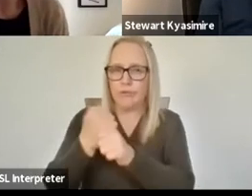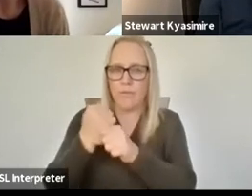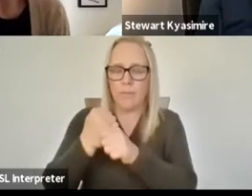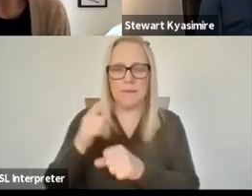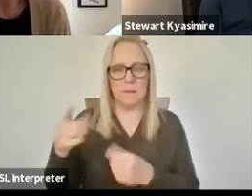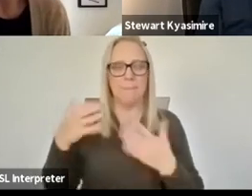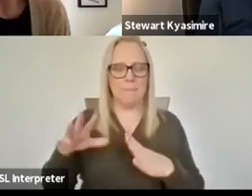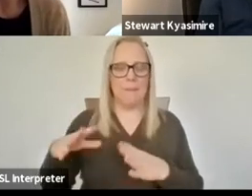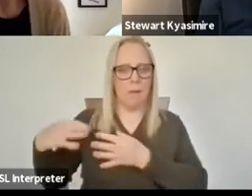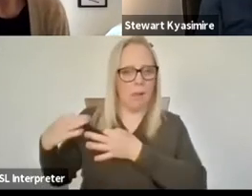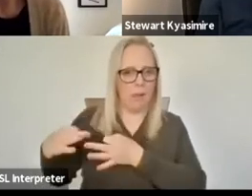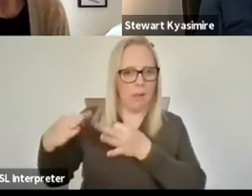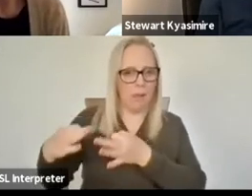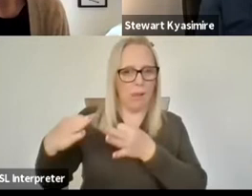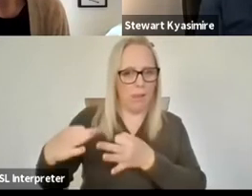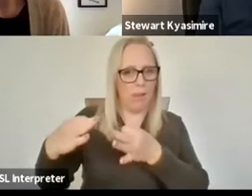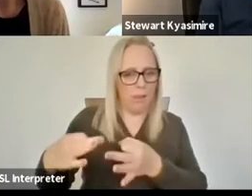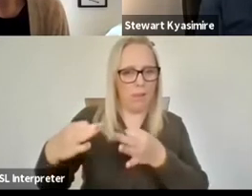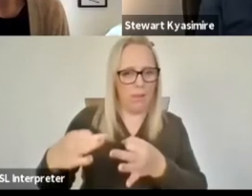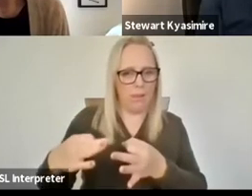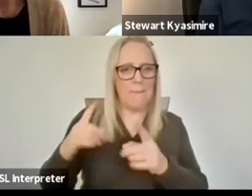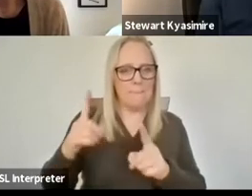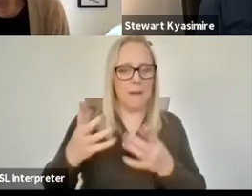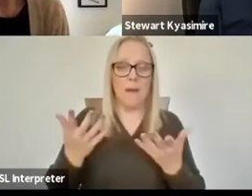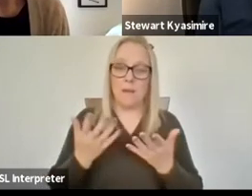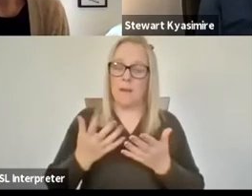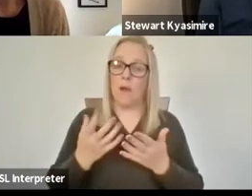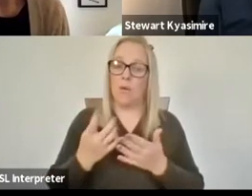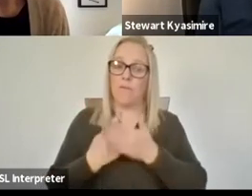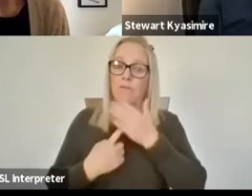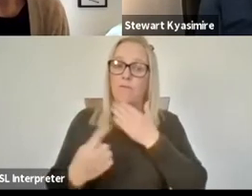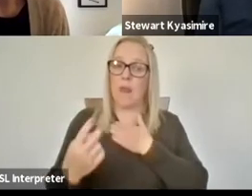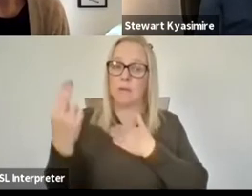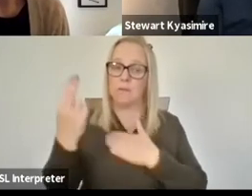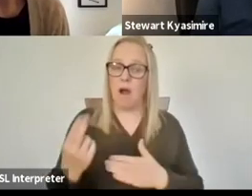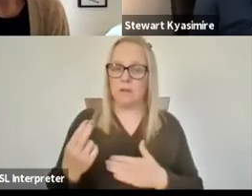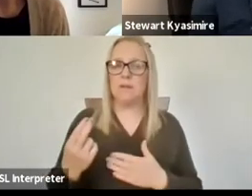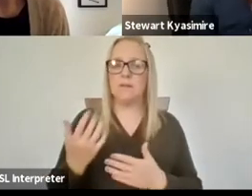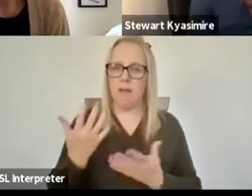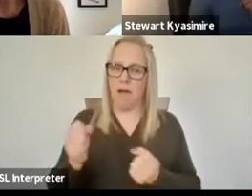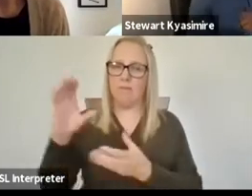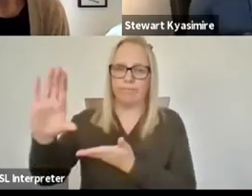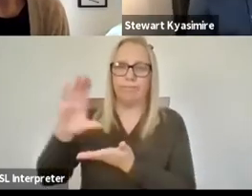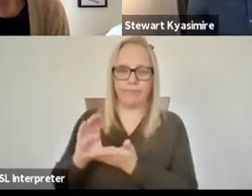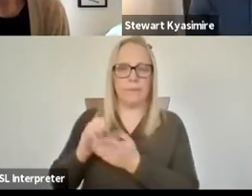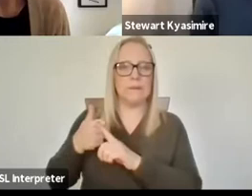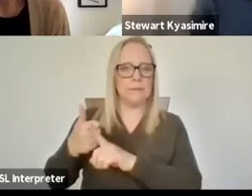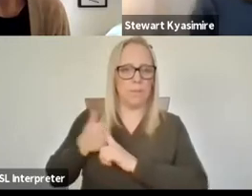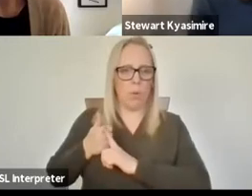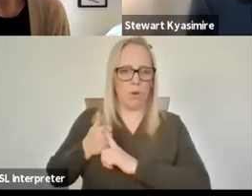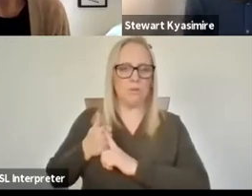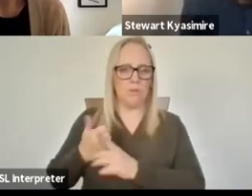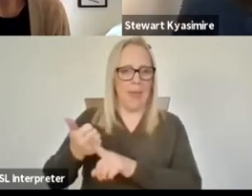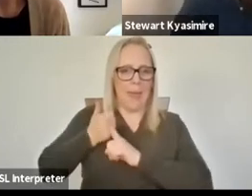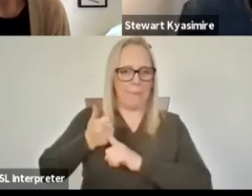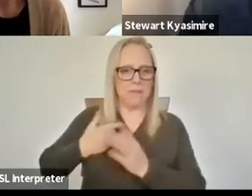now all most freelance artists there is some substantial support to get us through this thing and